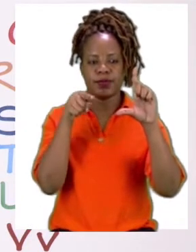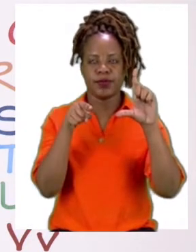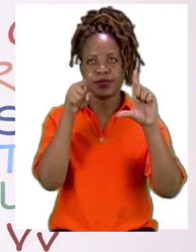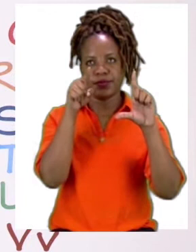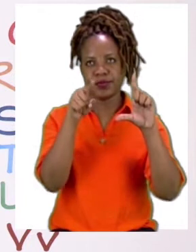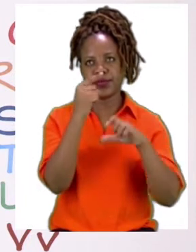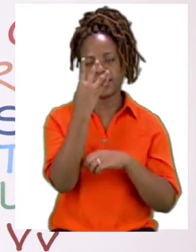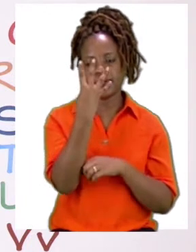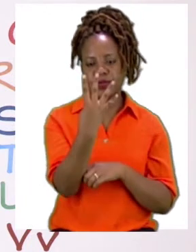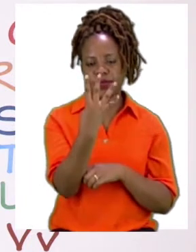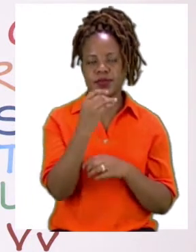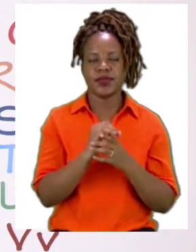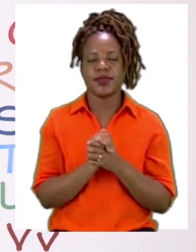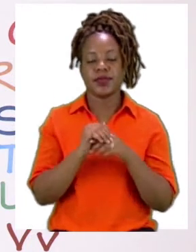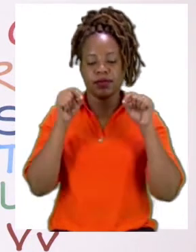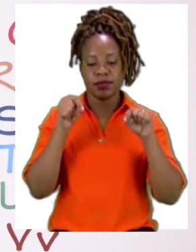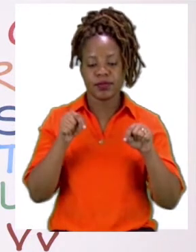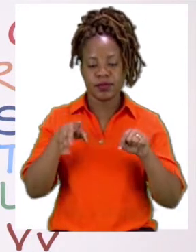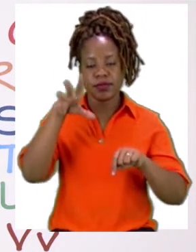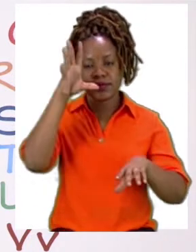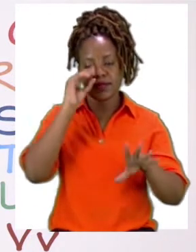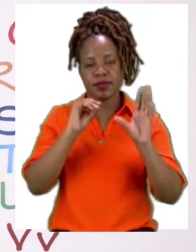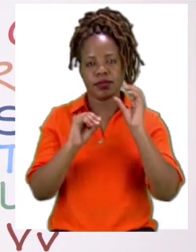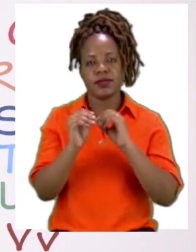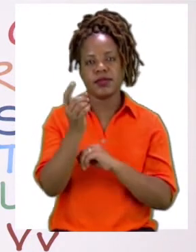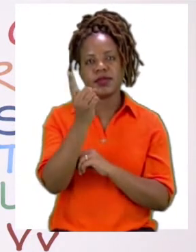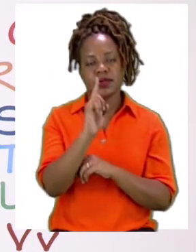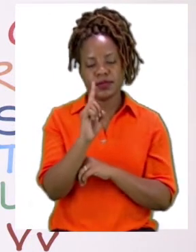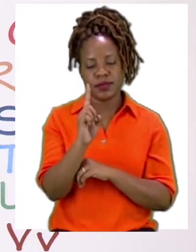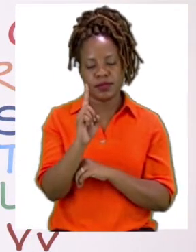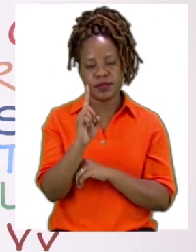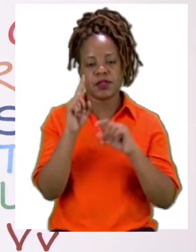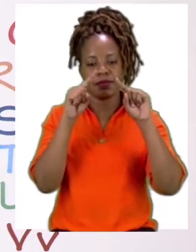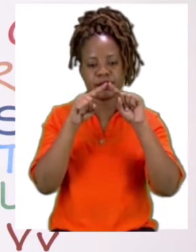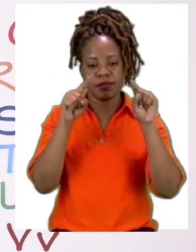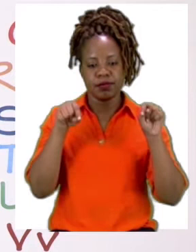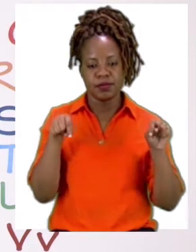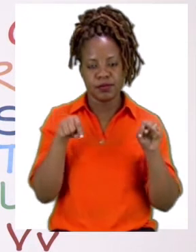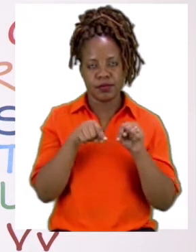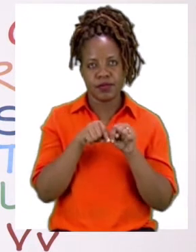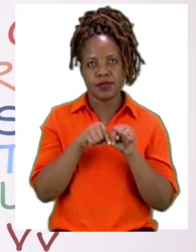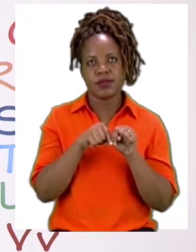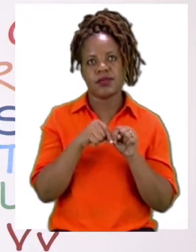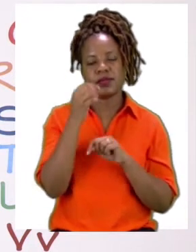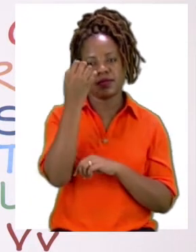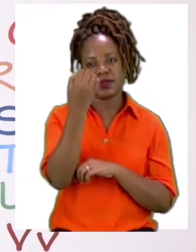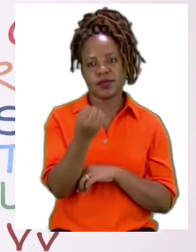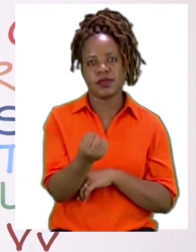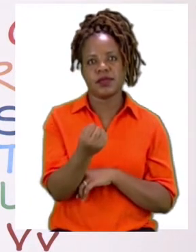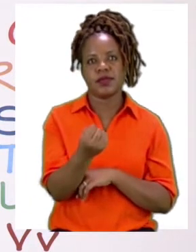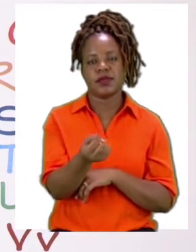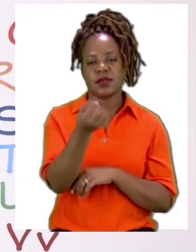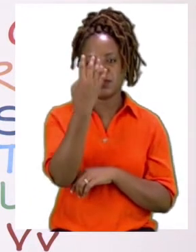now what we are learning today is that a square has four right angles. Which means that